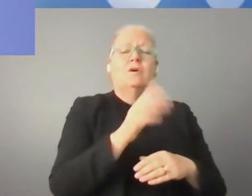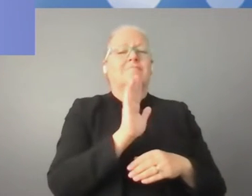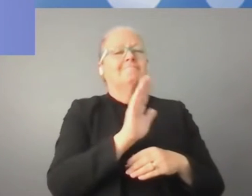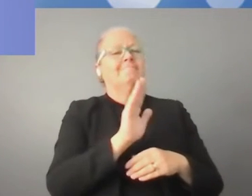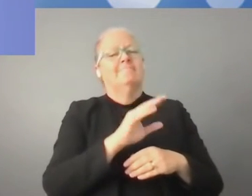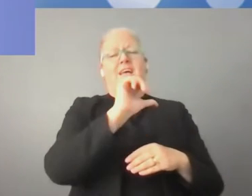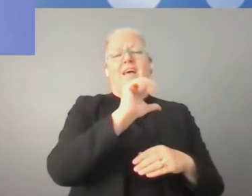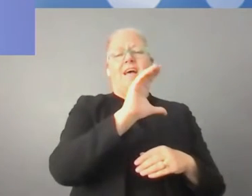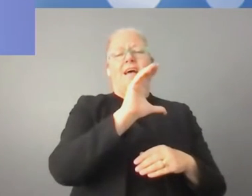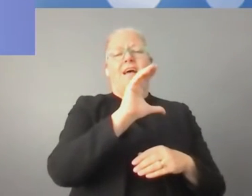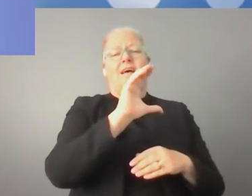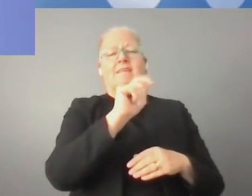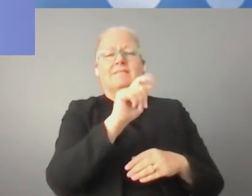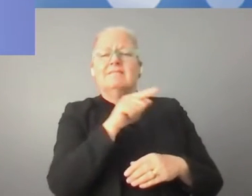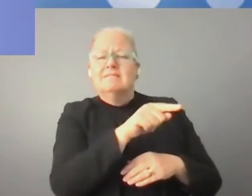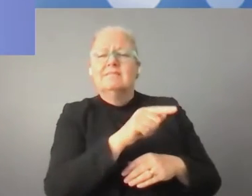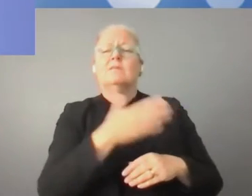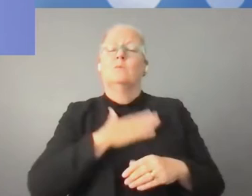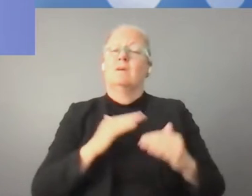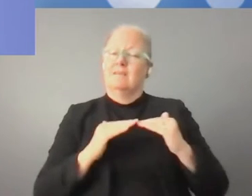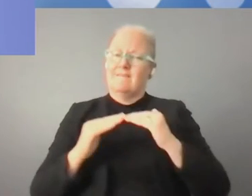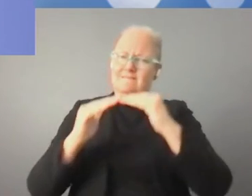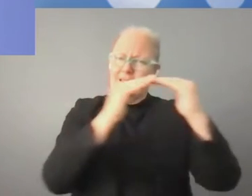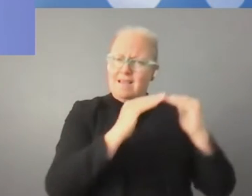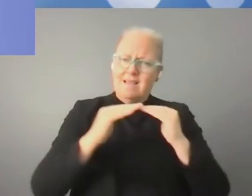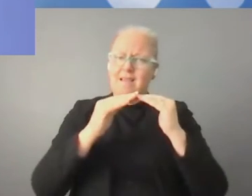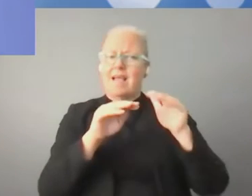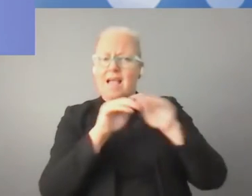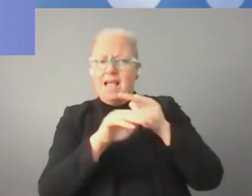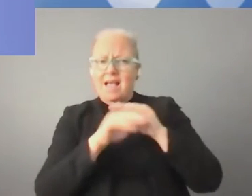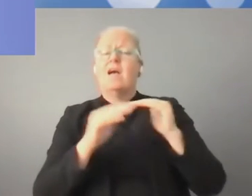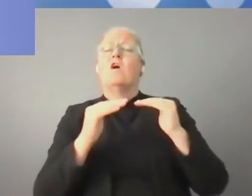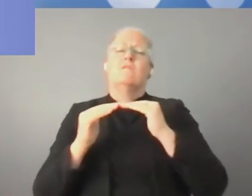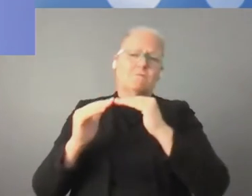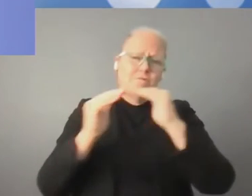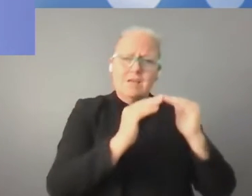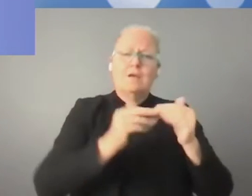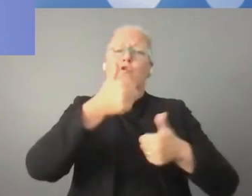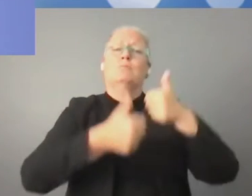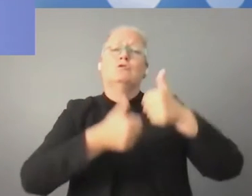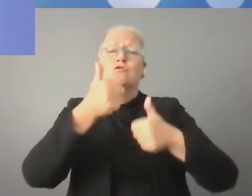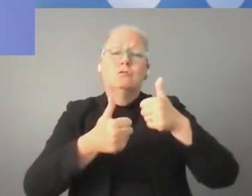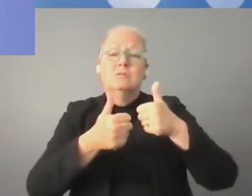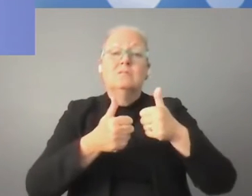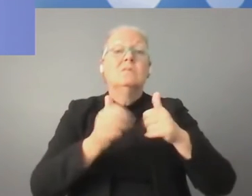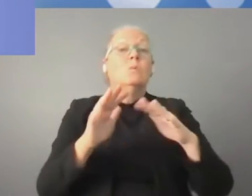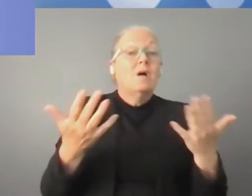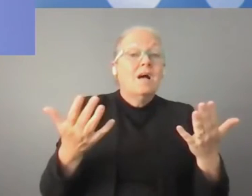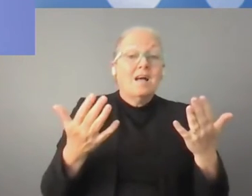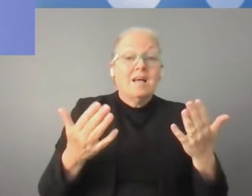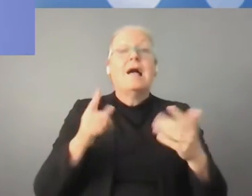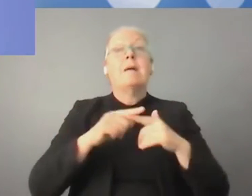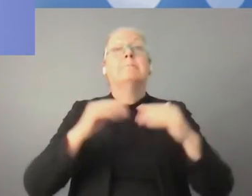fair access and fair competition. Otherwise, the small and medium enterprises will lose out